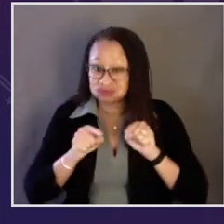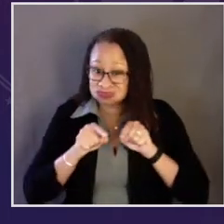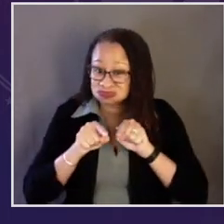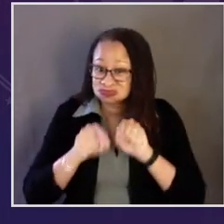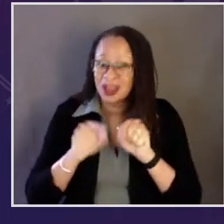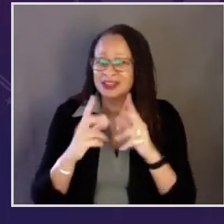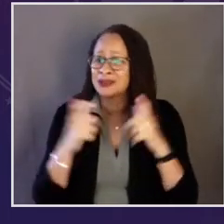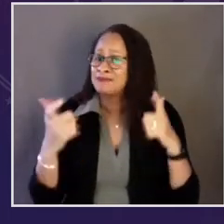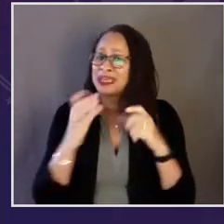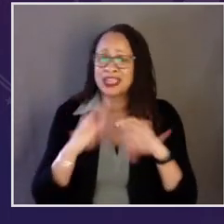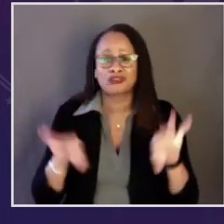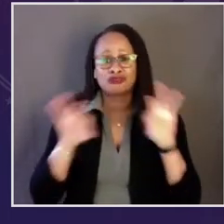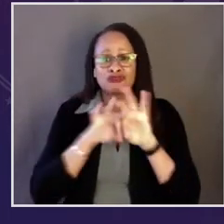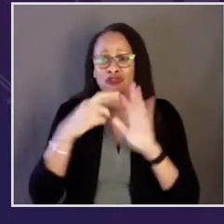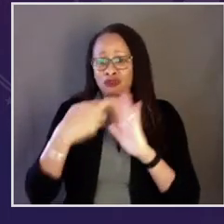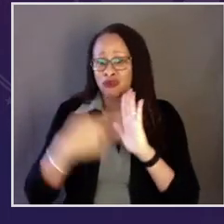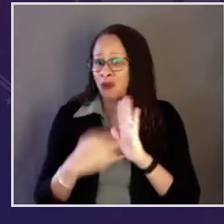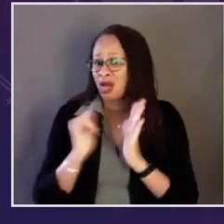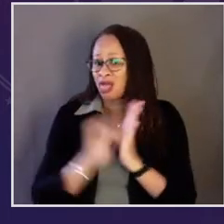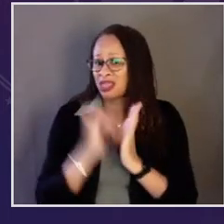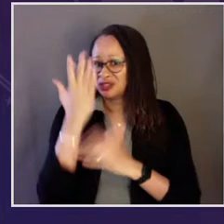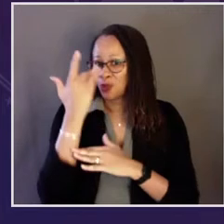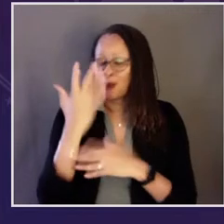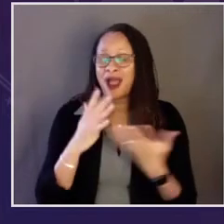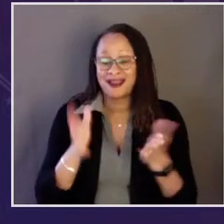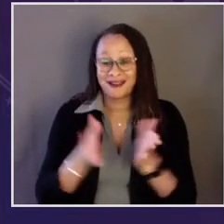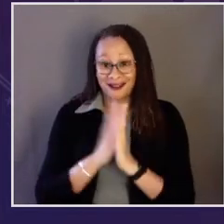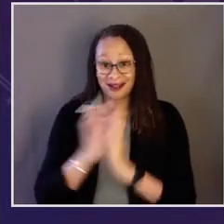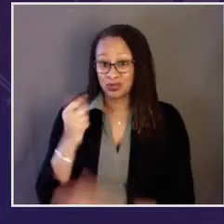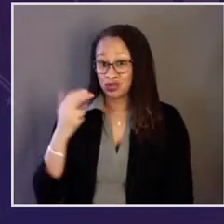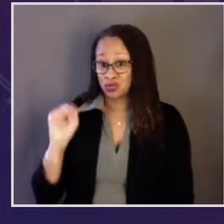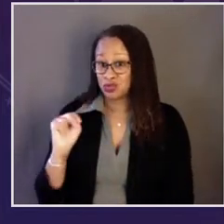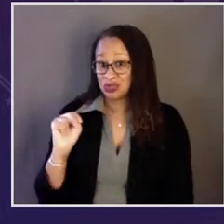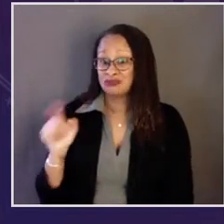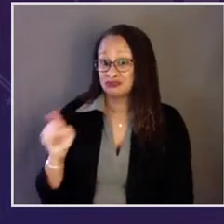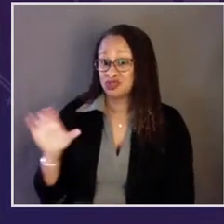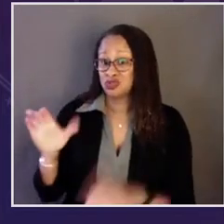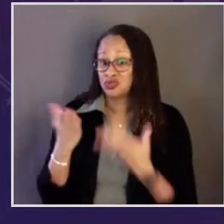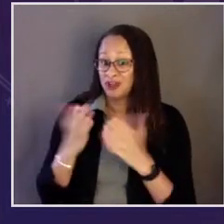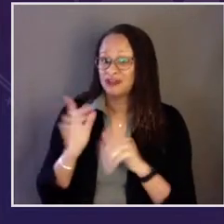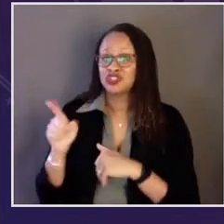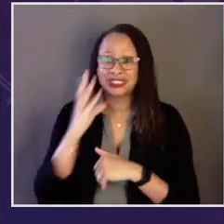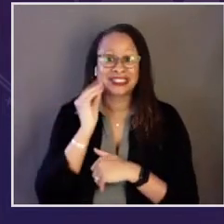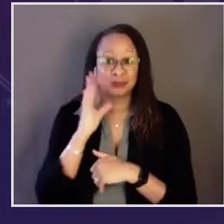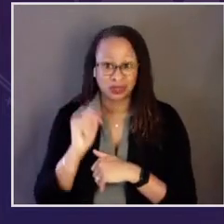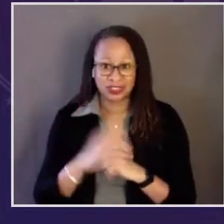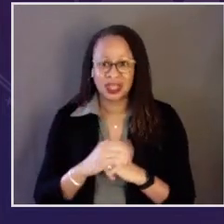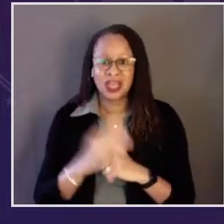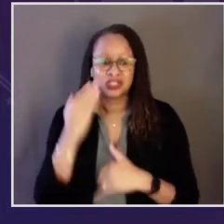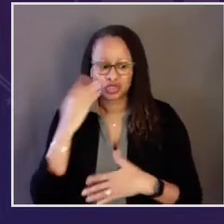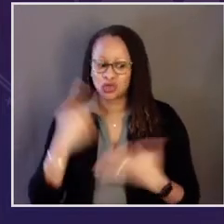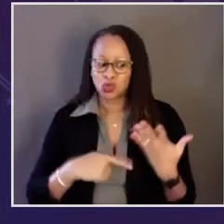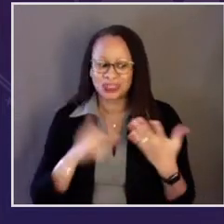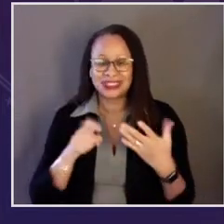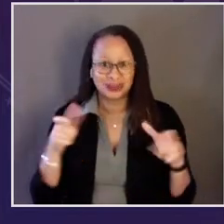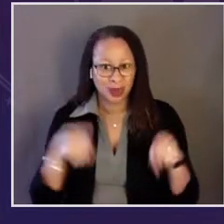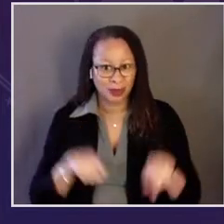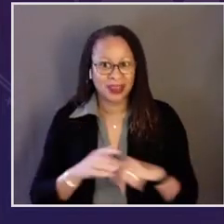unlike ever before. This is a big and critical role. That's why I asked Susan to serve.